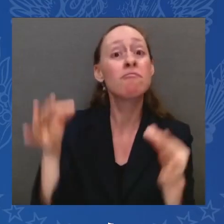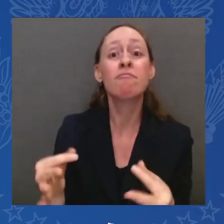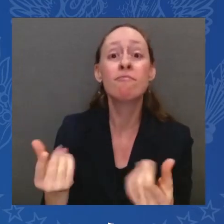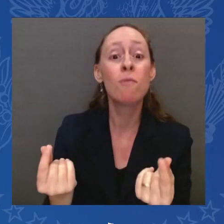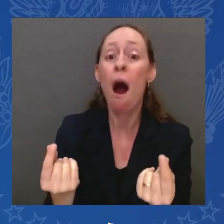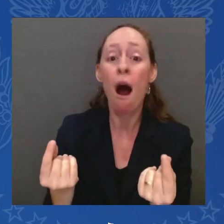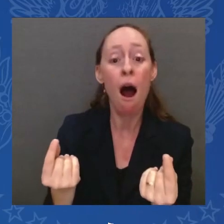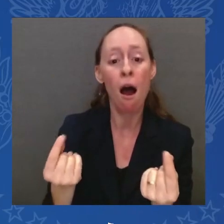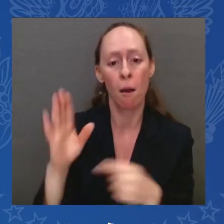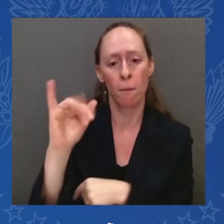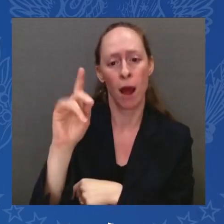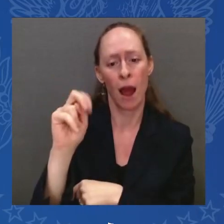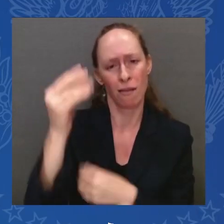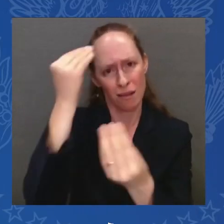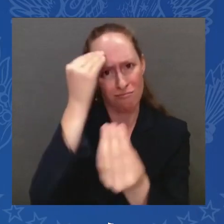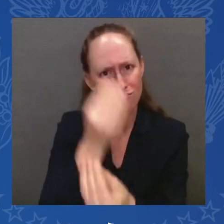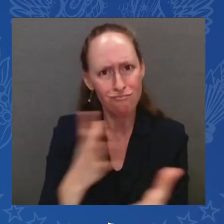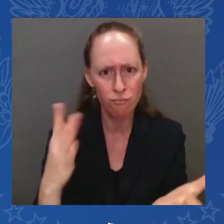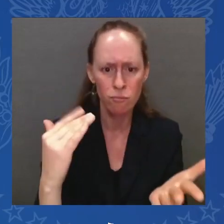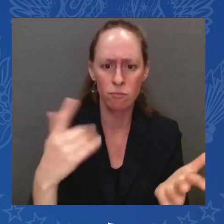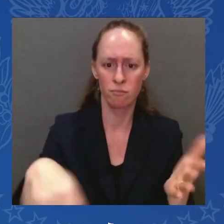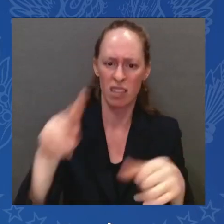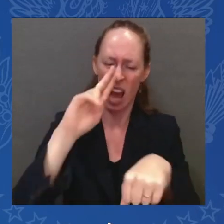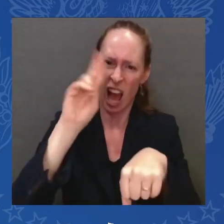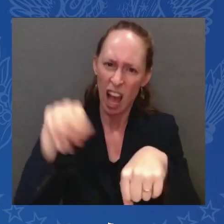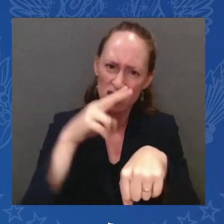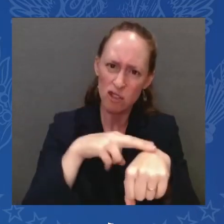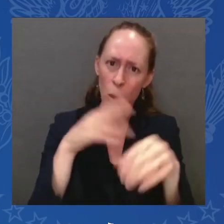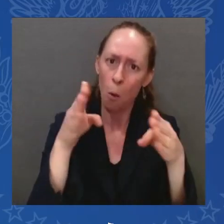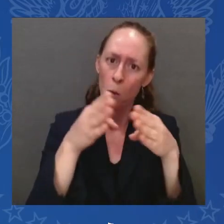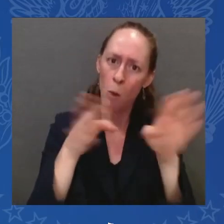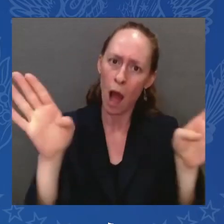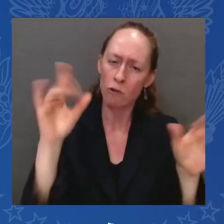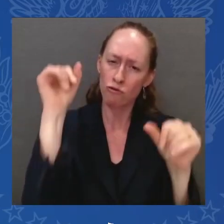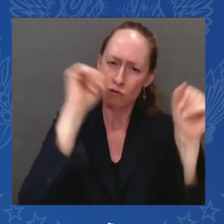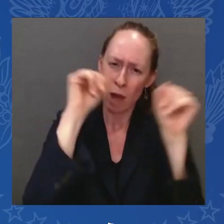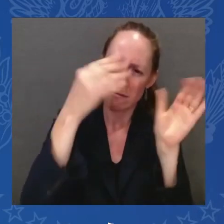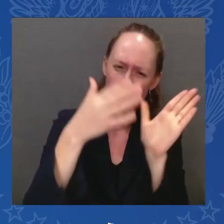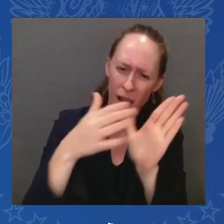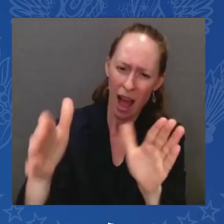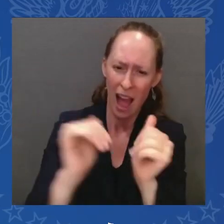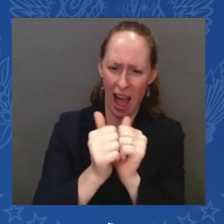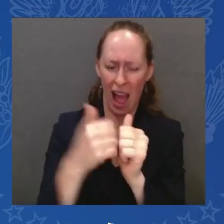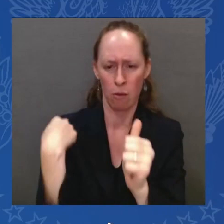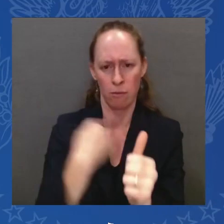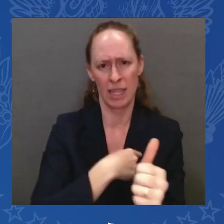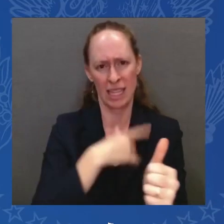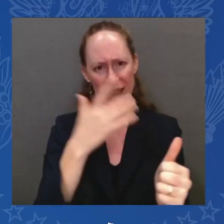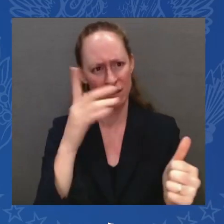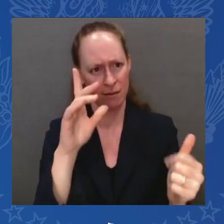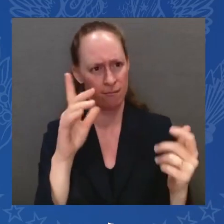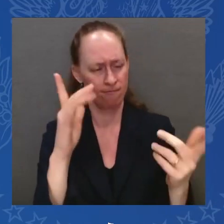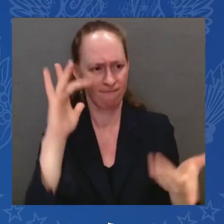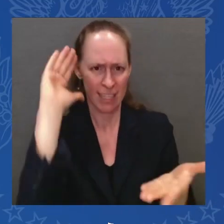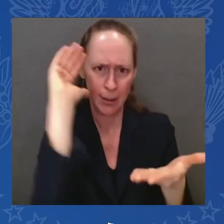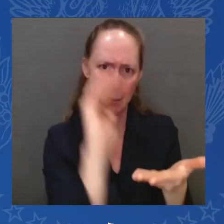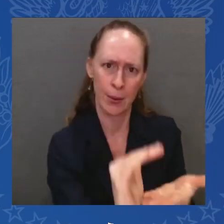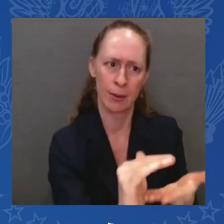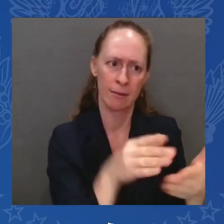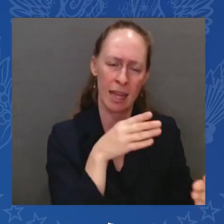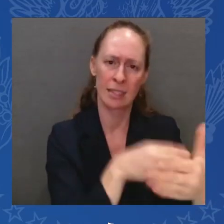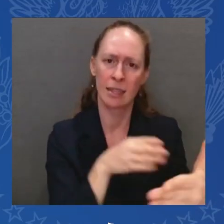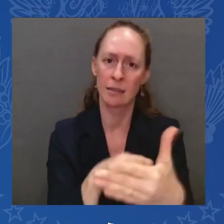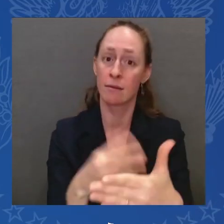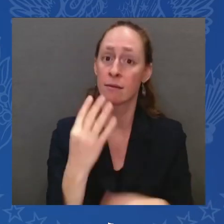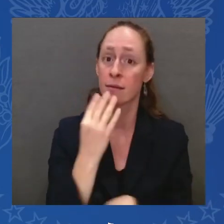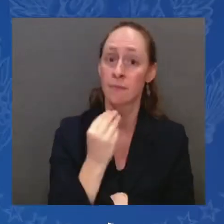The plan includes over 100 meaningful actions we are taking right now to fight back against anti-Semitism